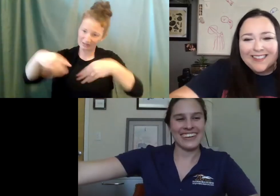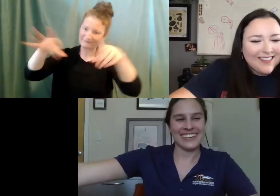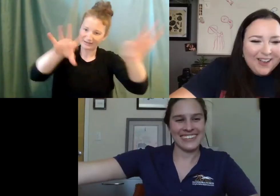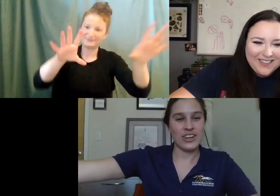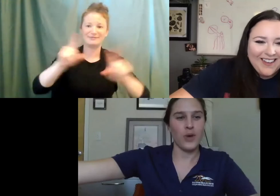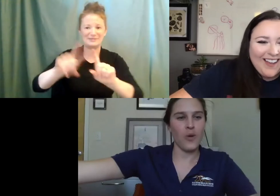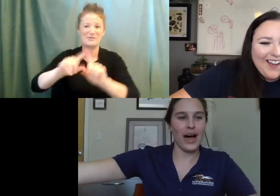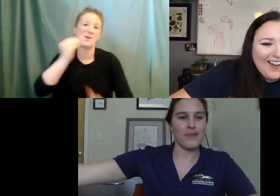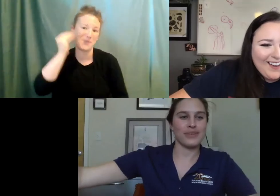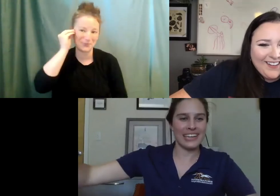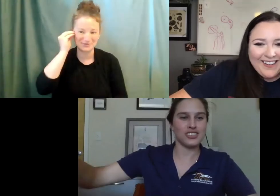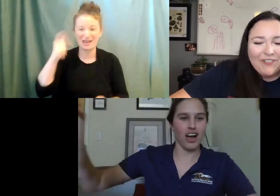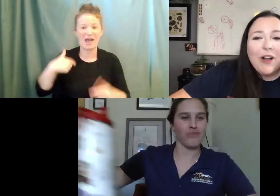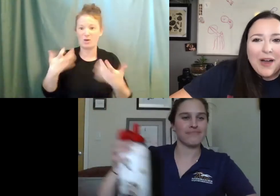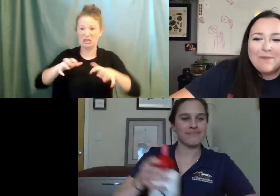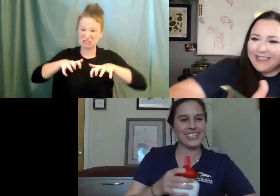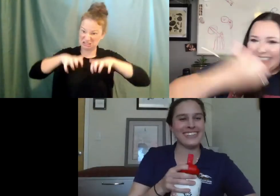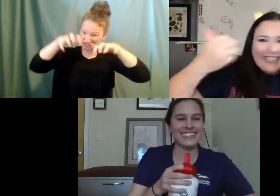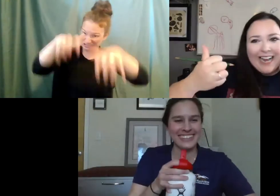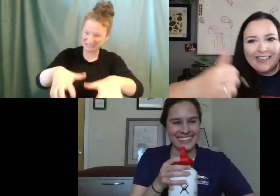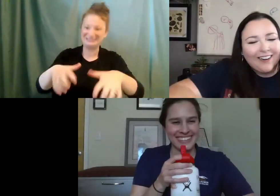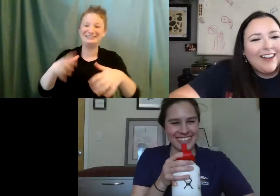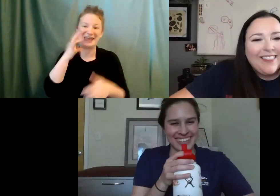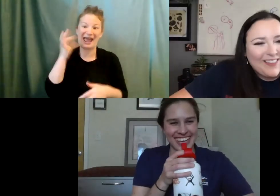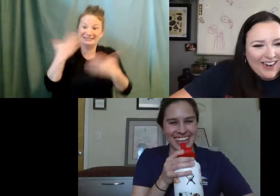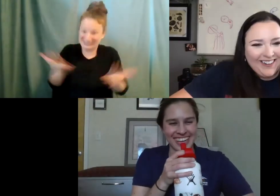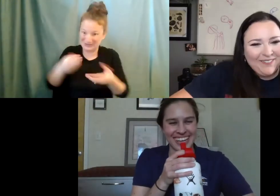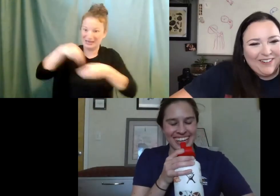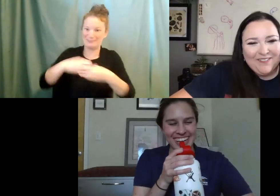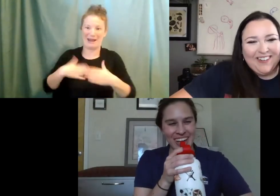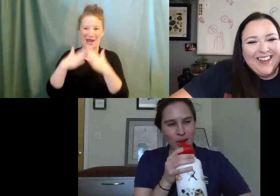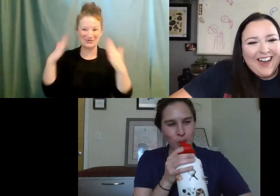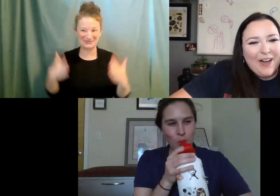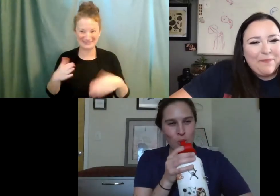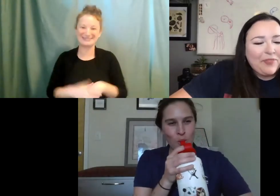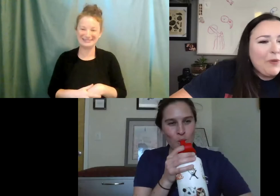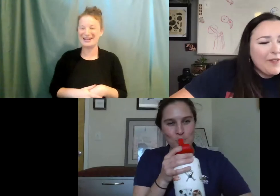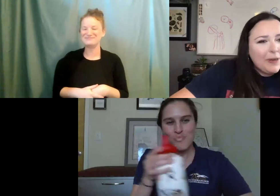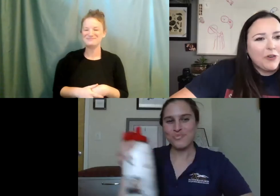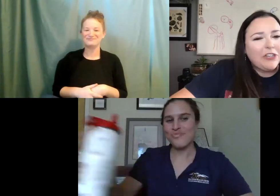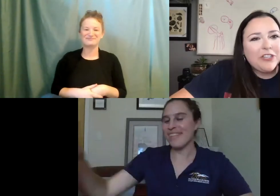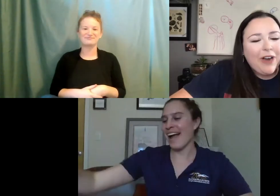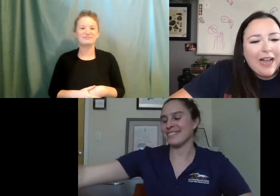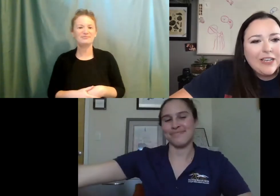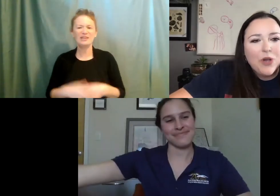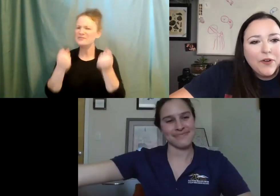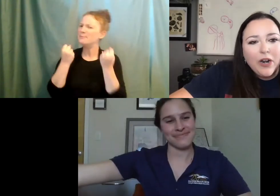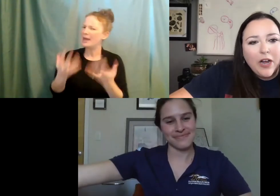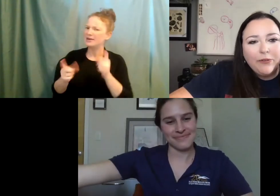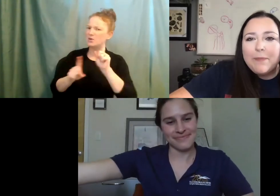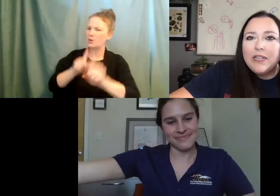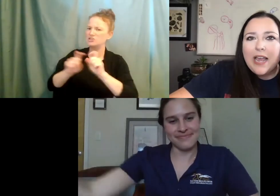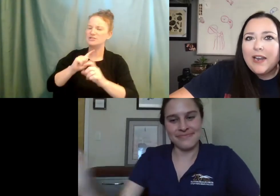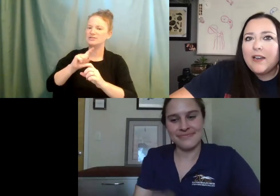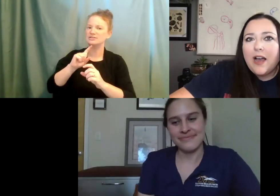cats in this house. Grow up, get a job. That's right. Wonderful. Um, we have a bunch of questions that are asking, do you ever